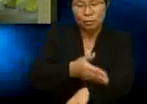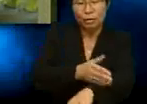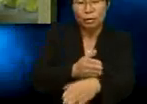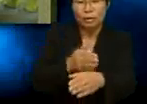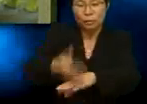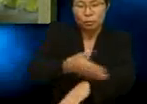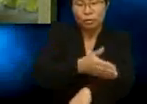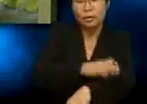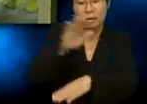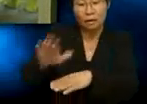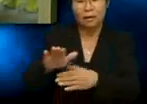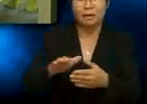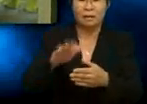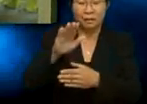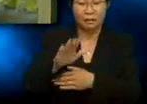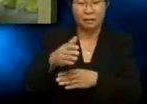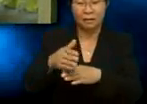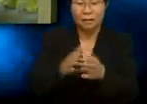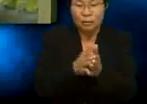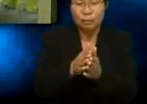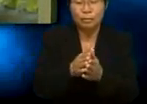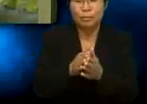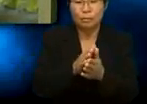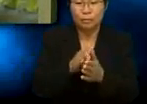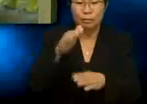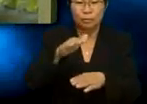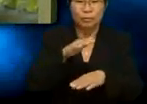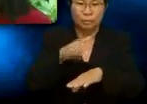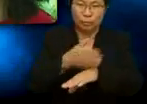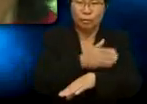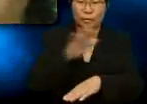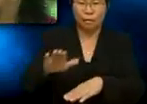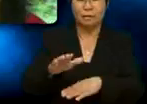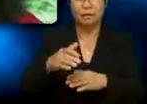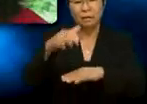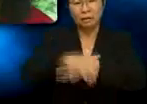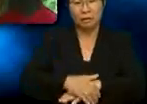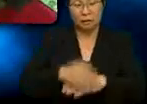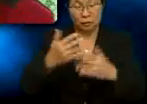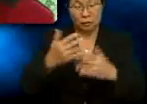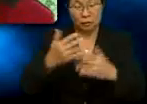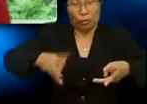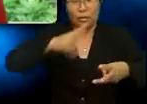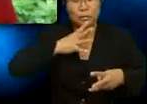And the way he speaks, he's more confident now. You should hear him speak. Here's our chance.